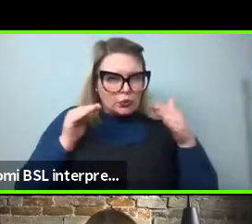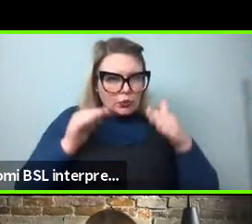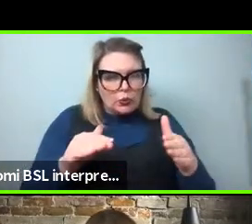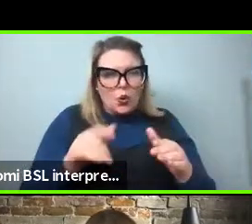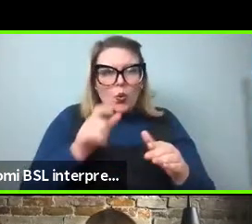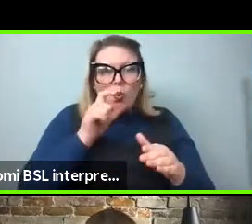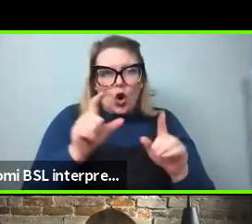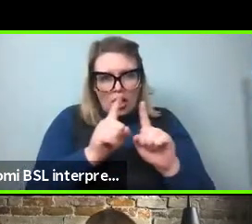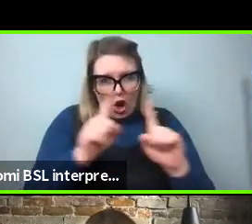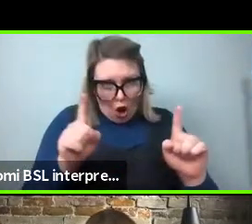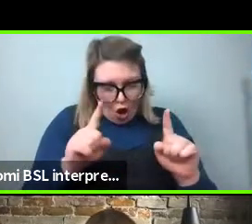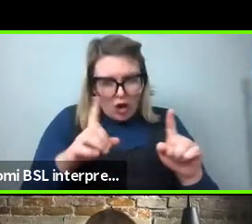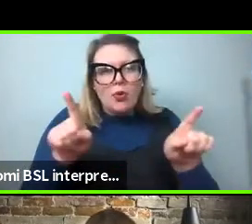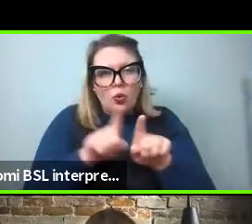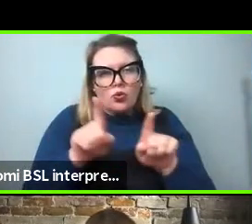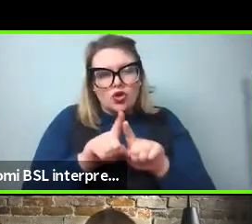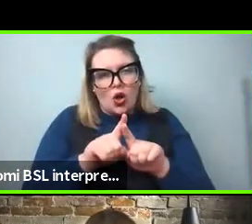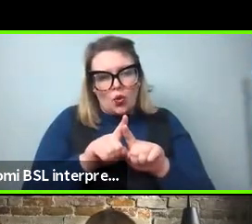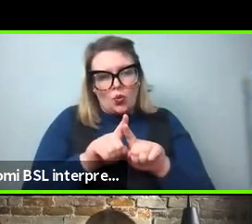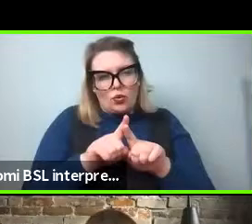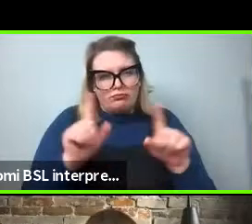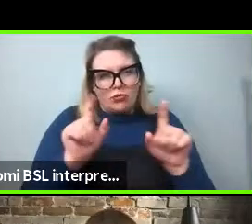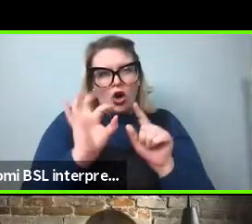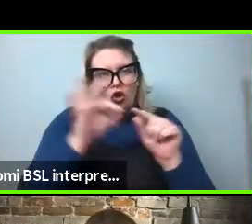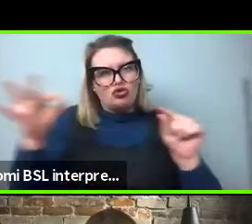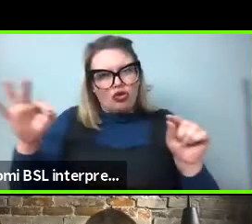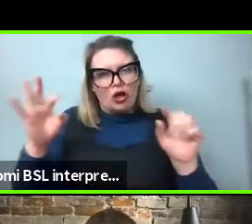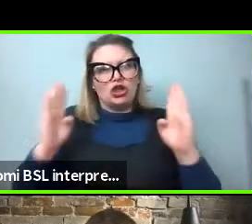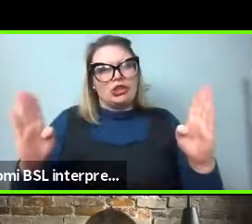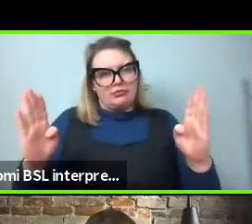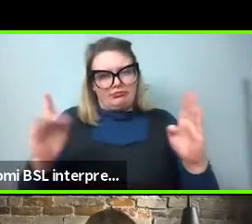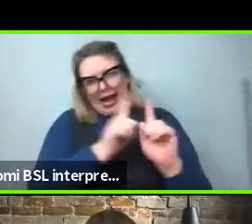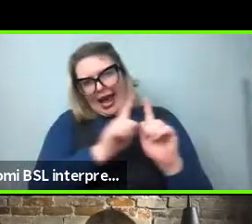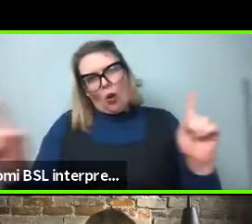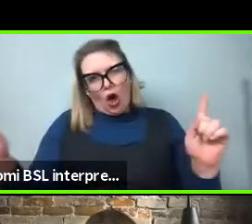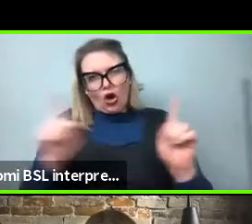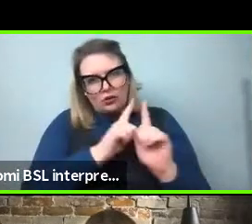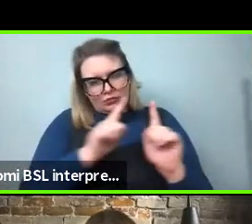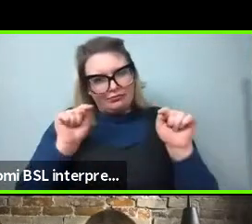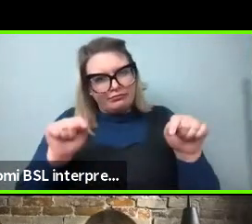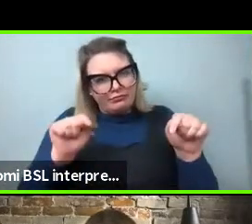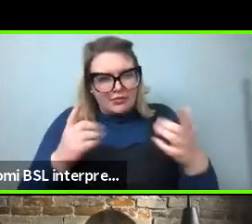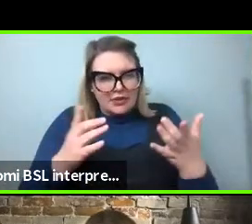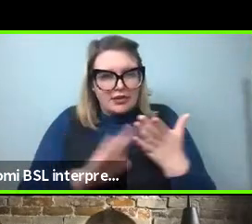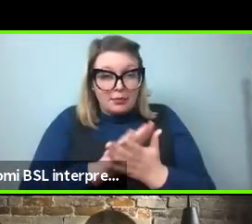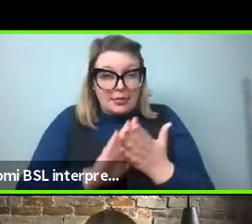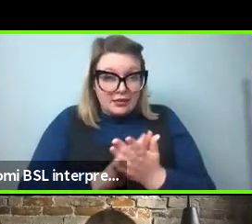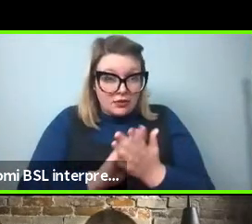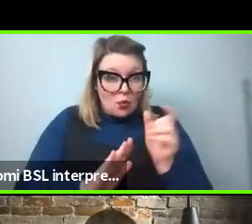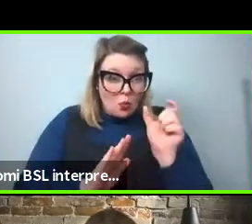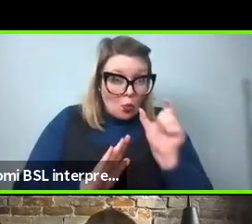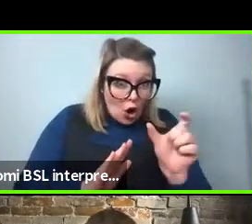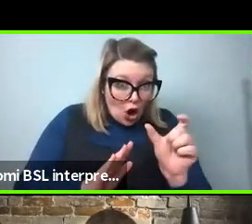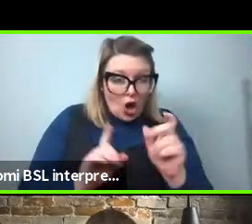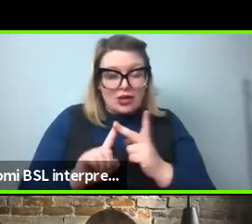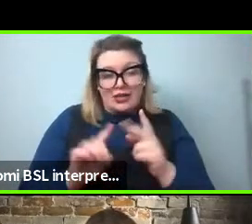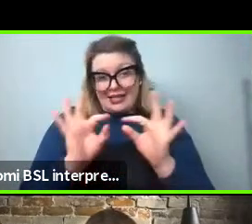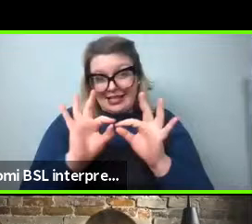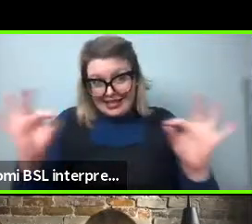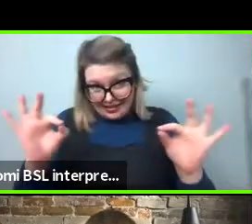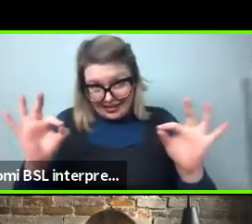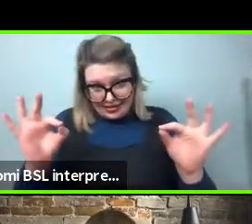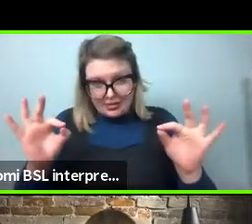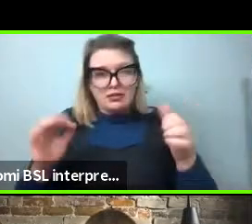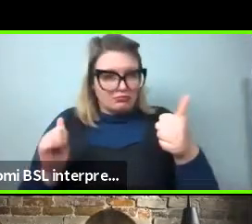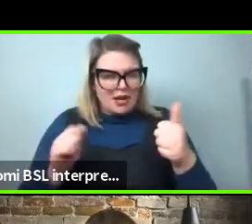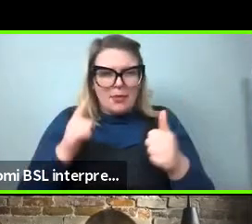to look at length of constructions. Uh, so, you know, in your talk, you, uh, talked about words and sentences, but they're kind of all